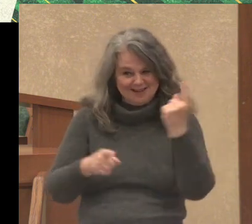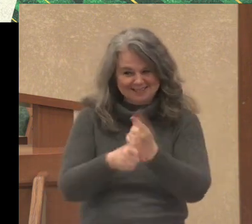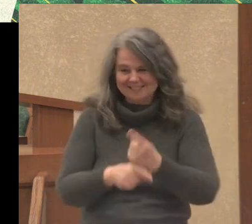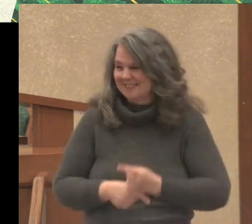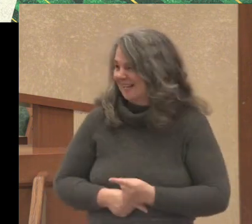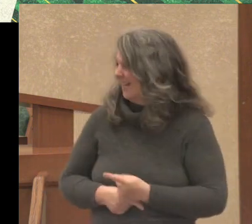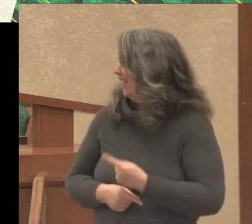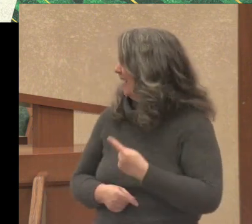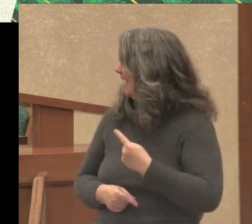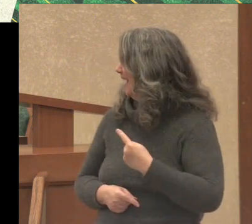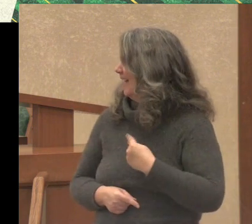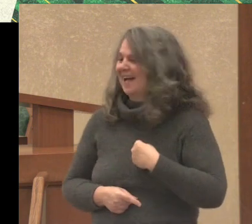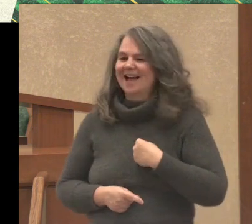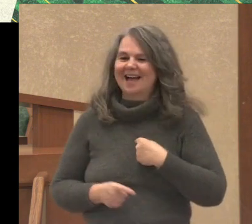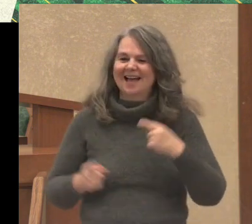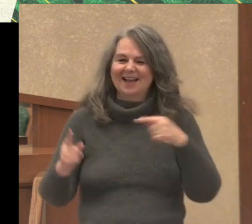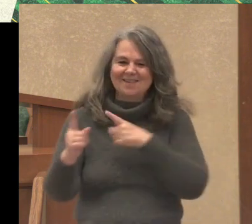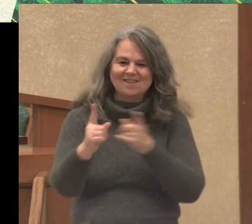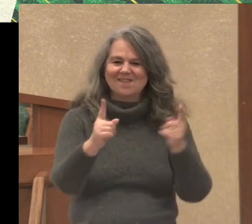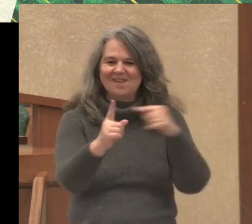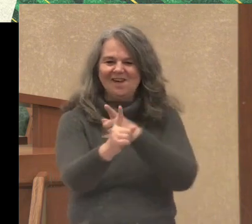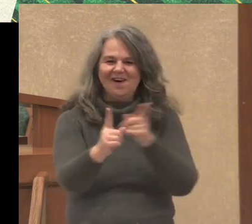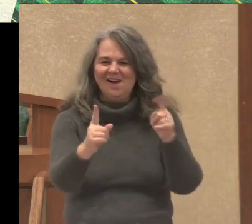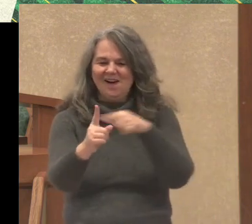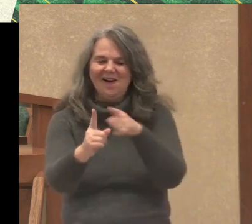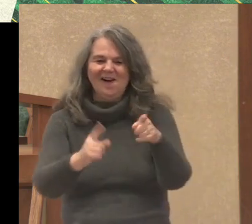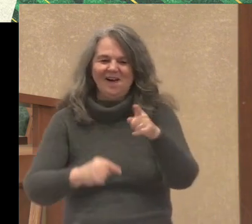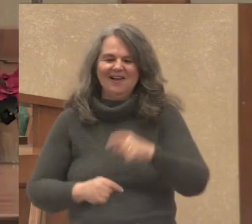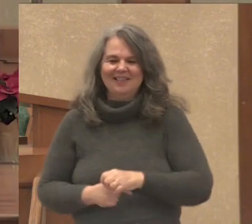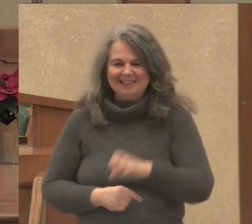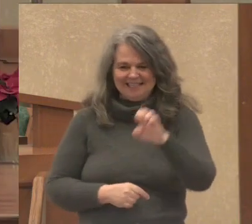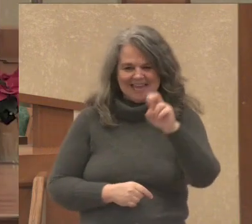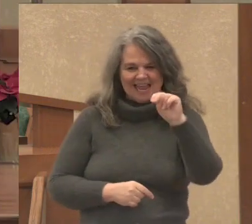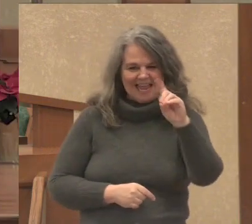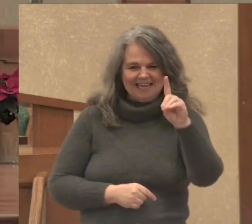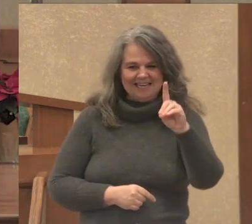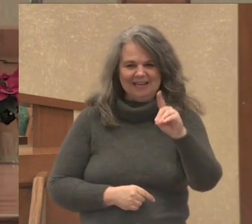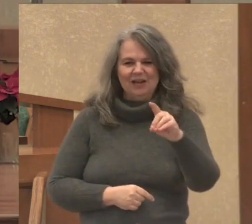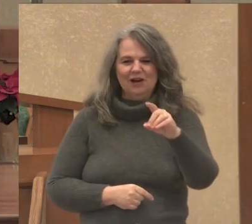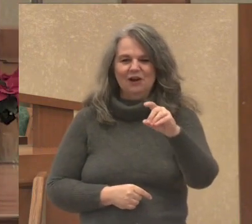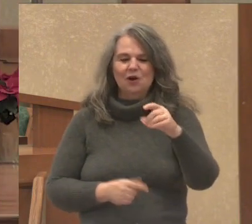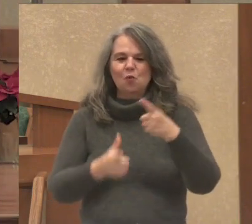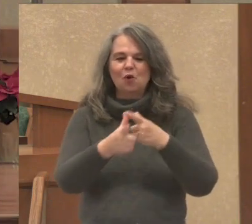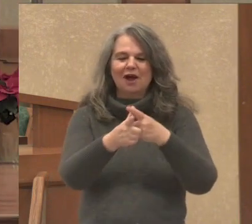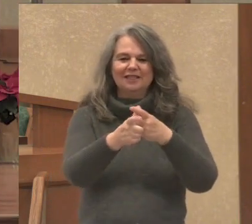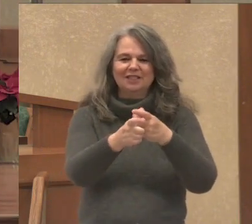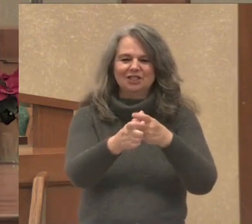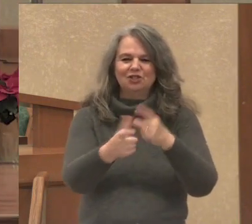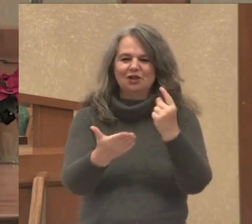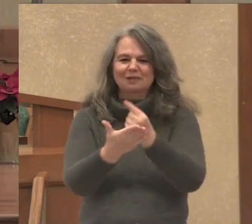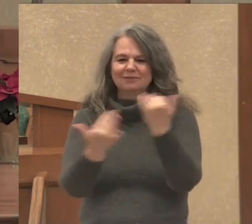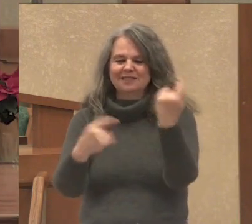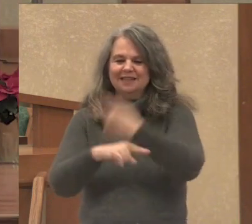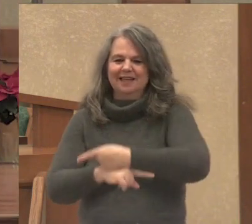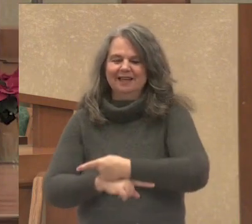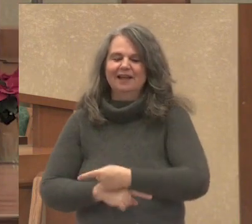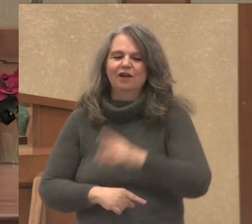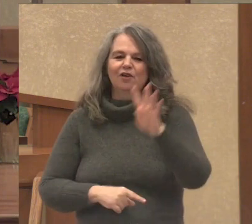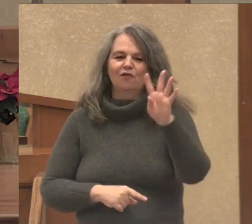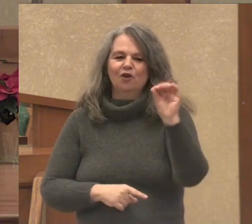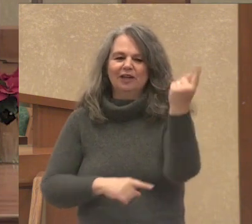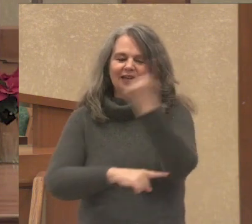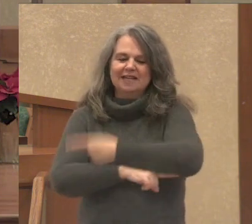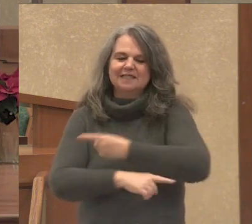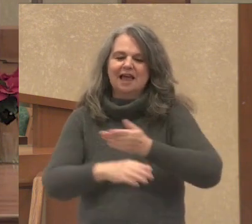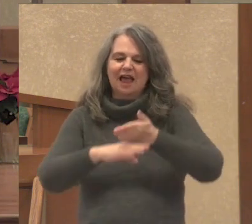I'm kind of taking an end run, as it were, to the gospel text for today. Forty days after Jesus